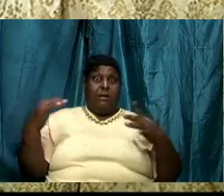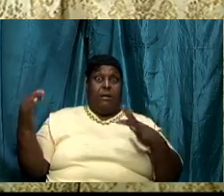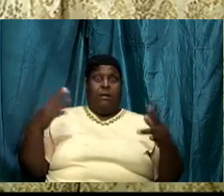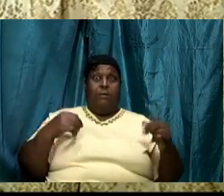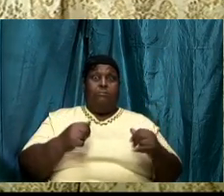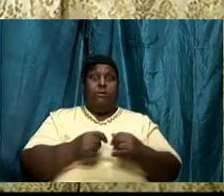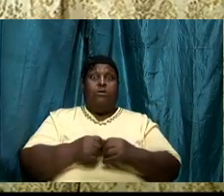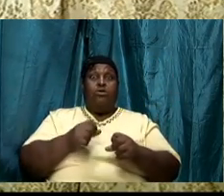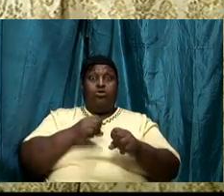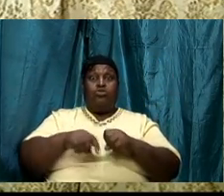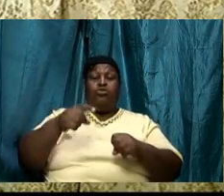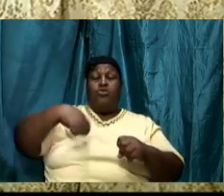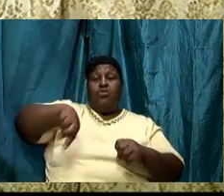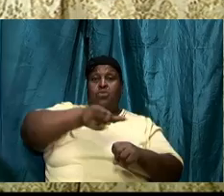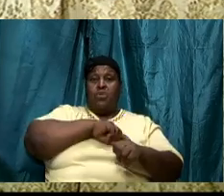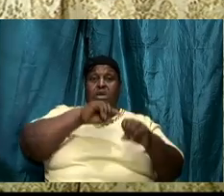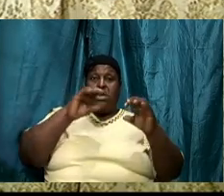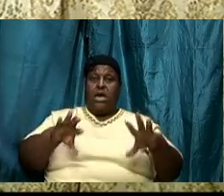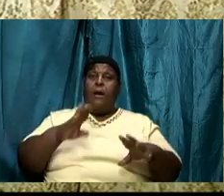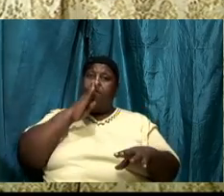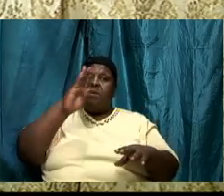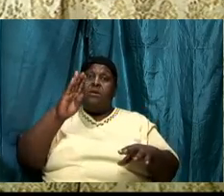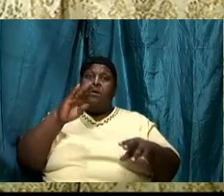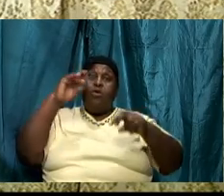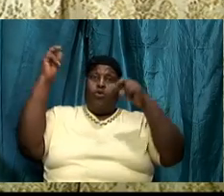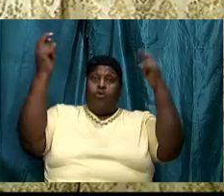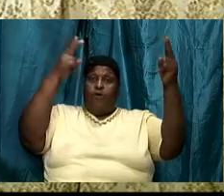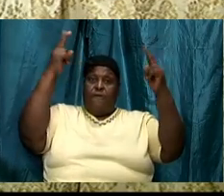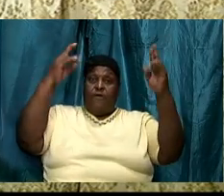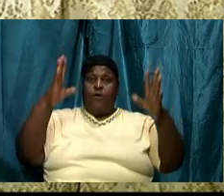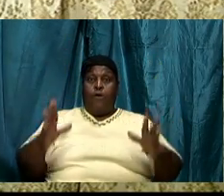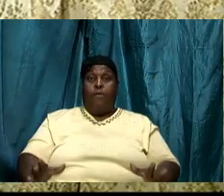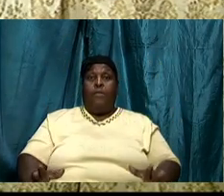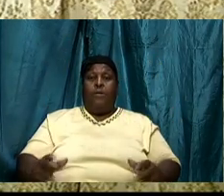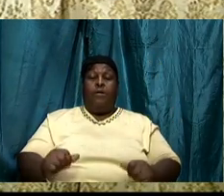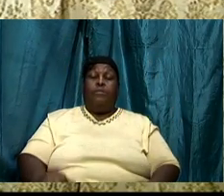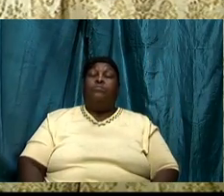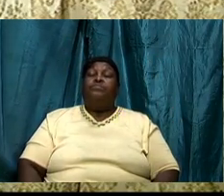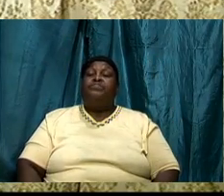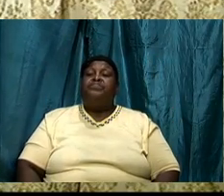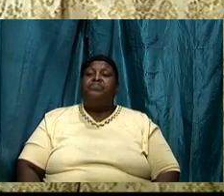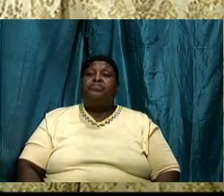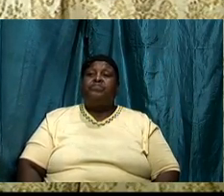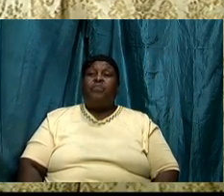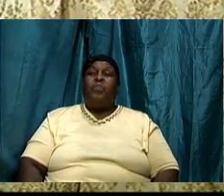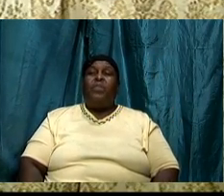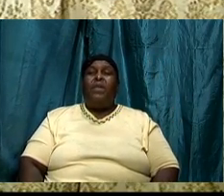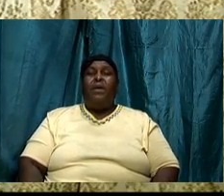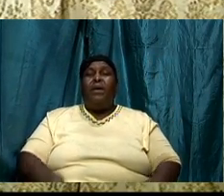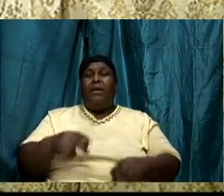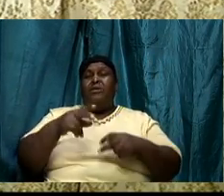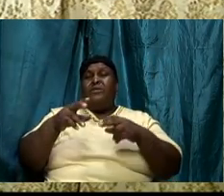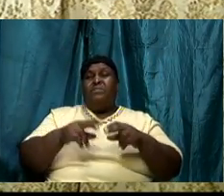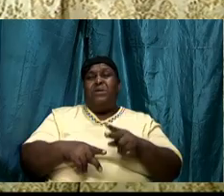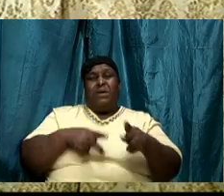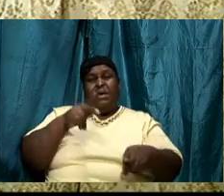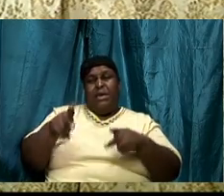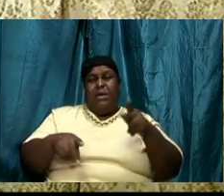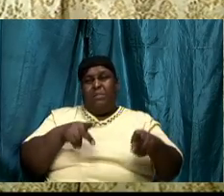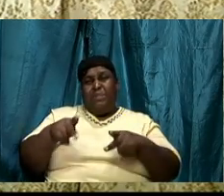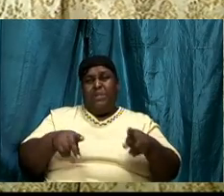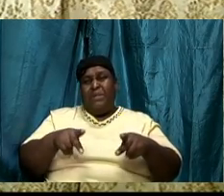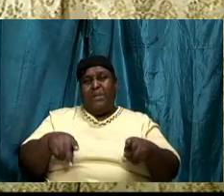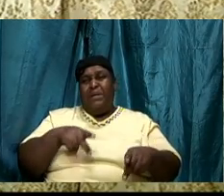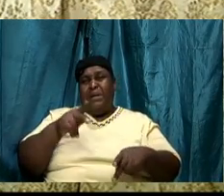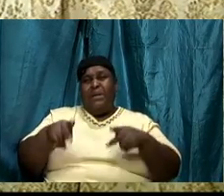to the best of our abilities. Folks that are constantly falling by the wayside, folks, and when I say